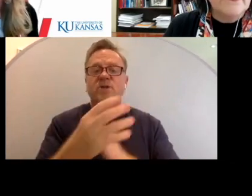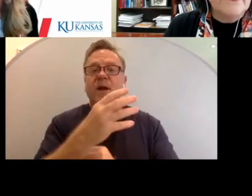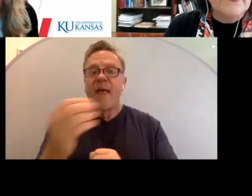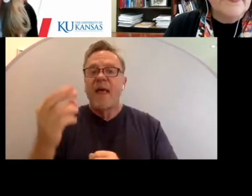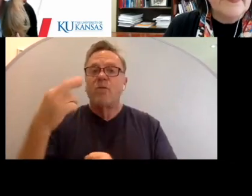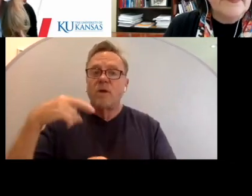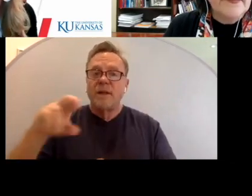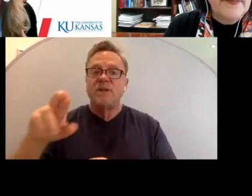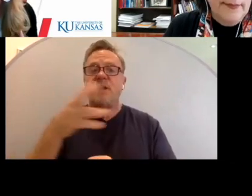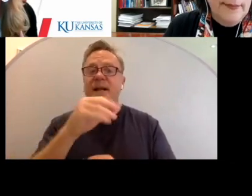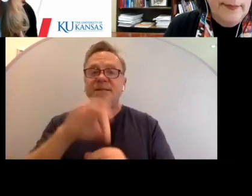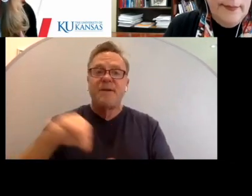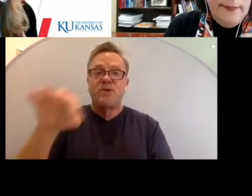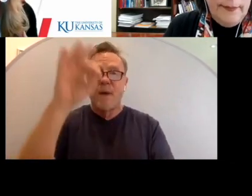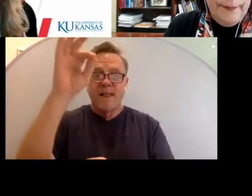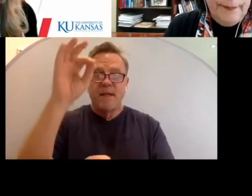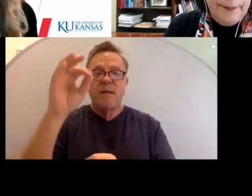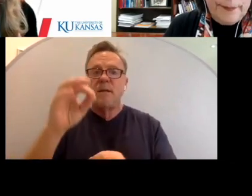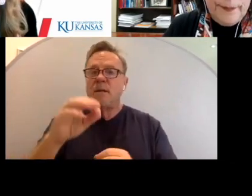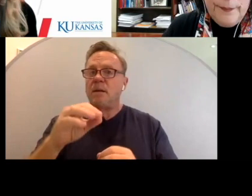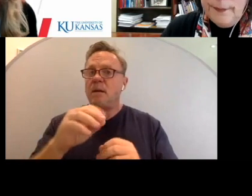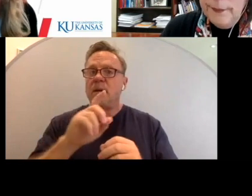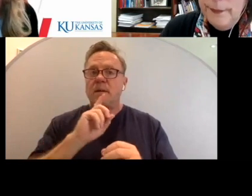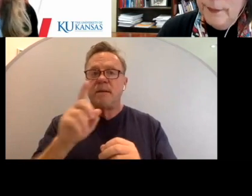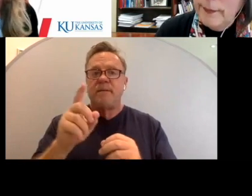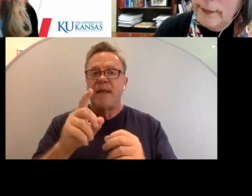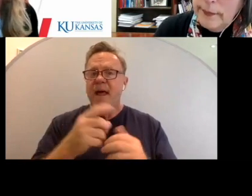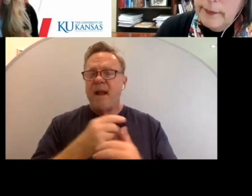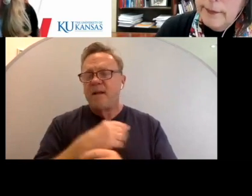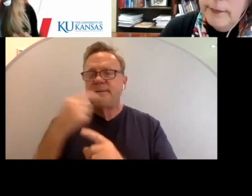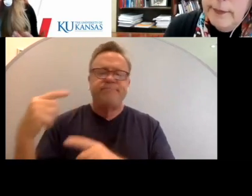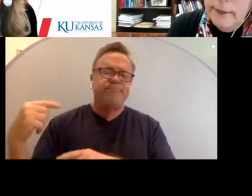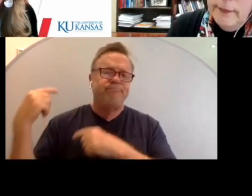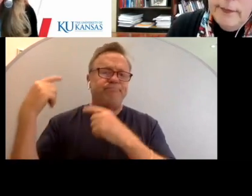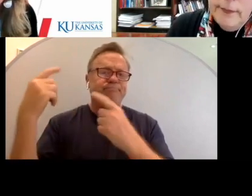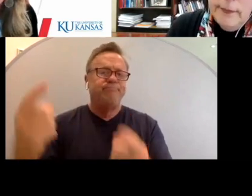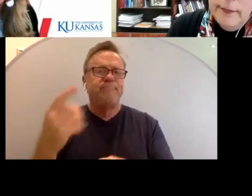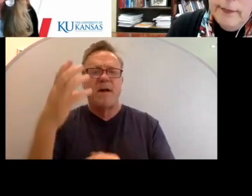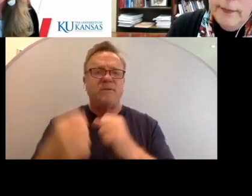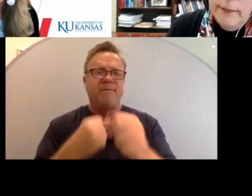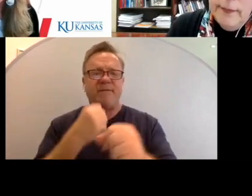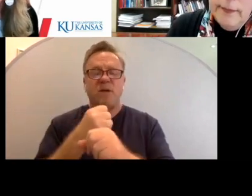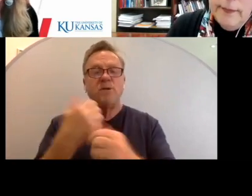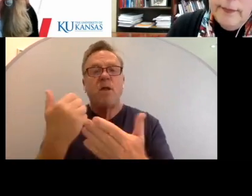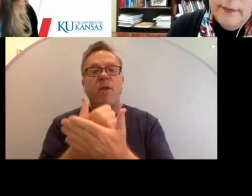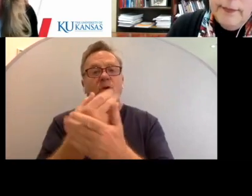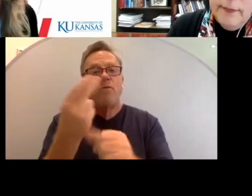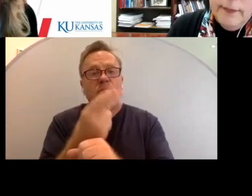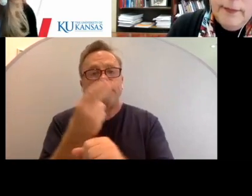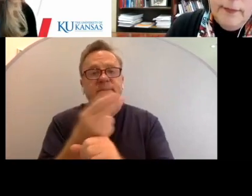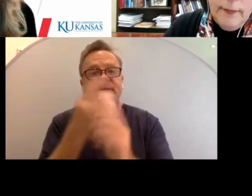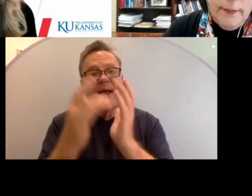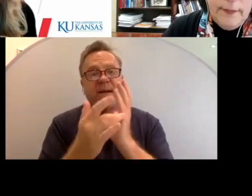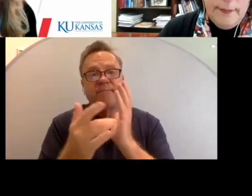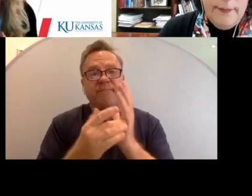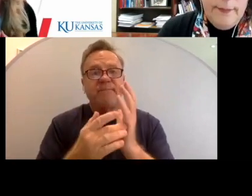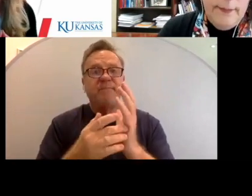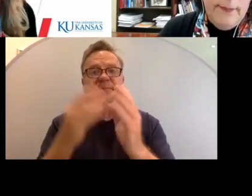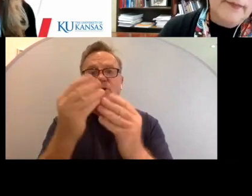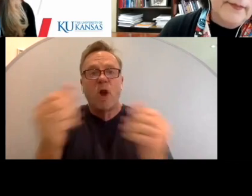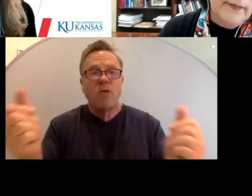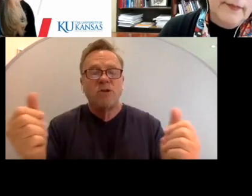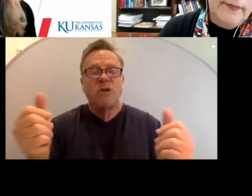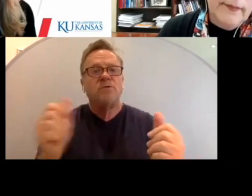religion and spirituality that has spanned centuries. The new applications of technology solutions